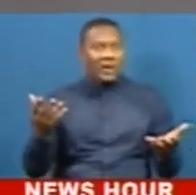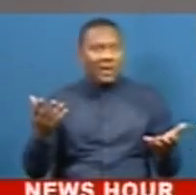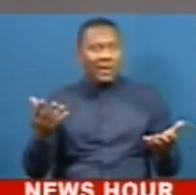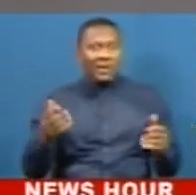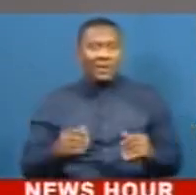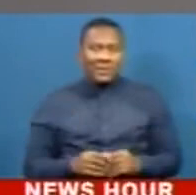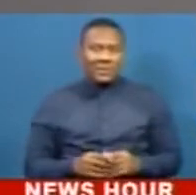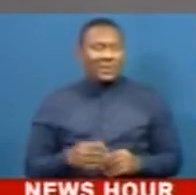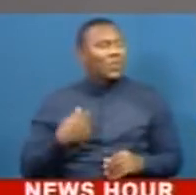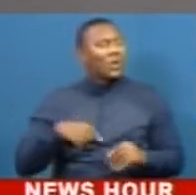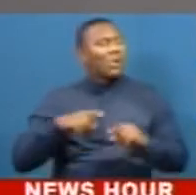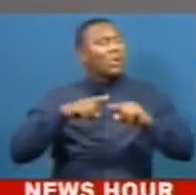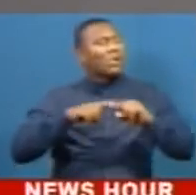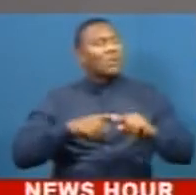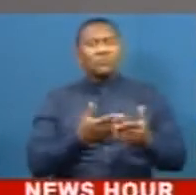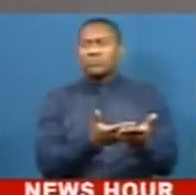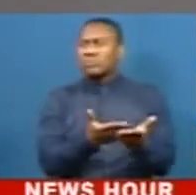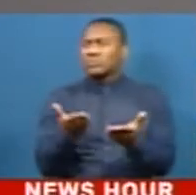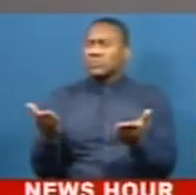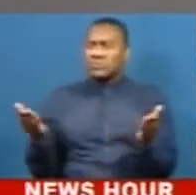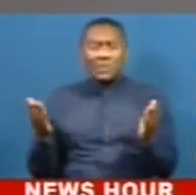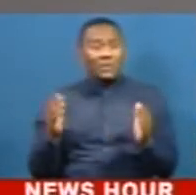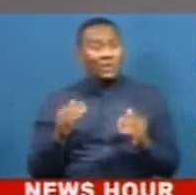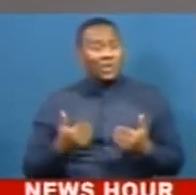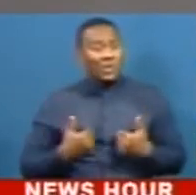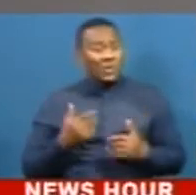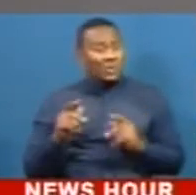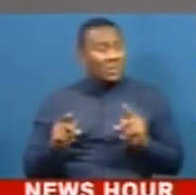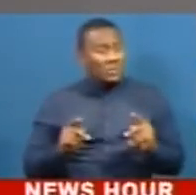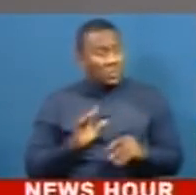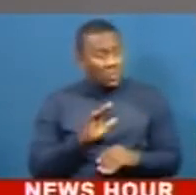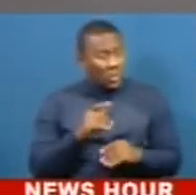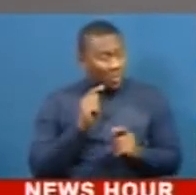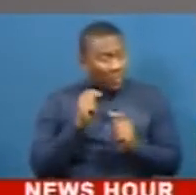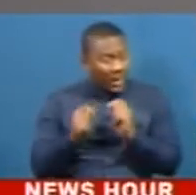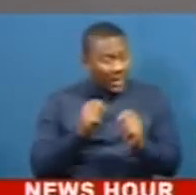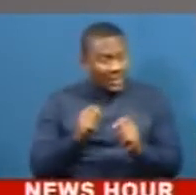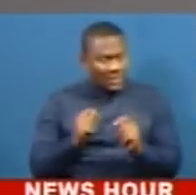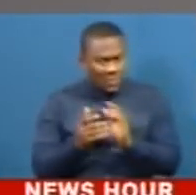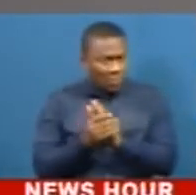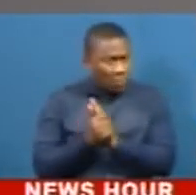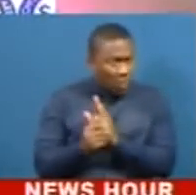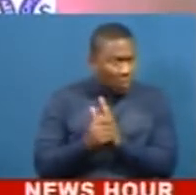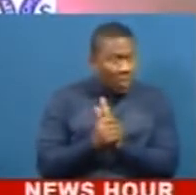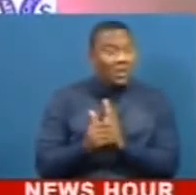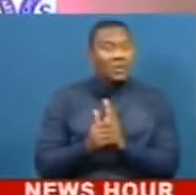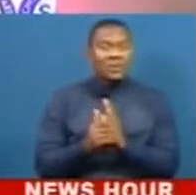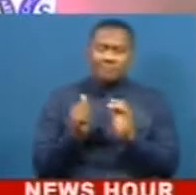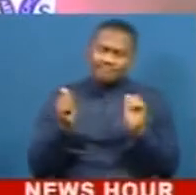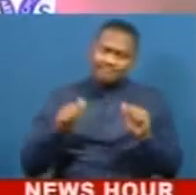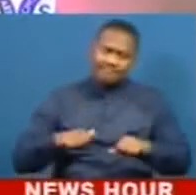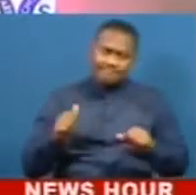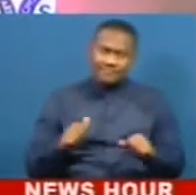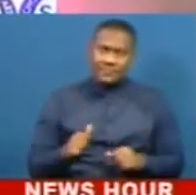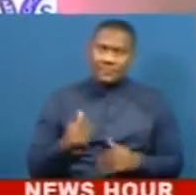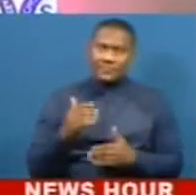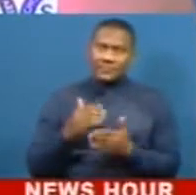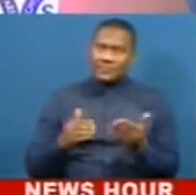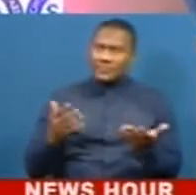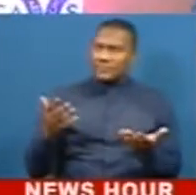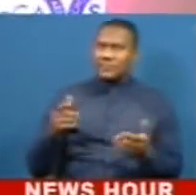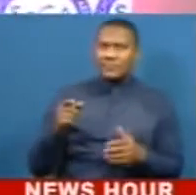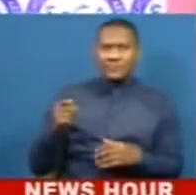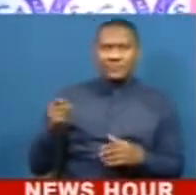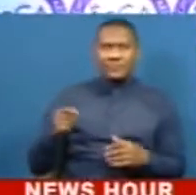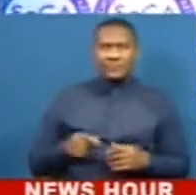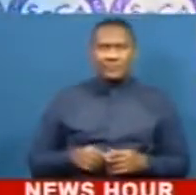rely on all of you, your talents, your creative energies, to make it possible. Some creative arts players